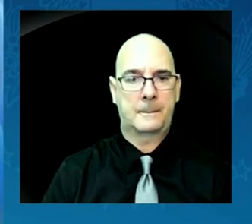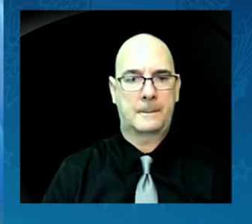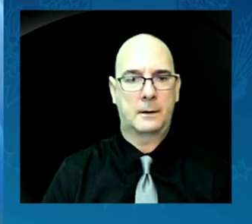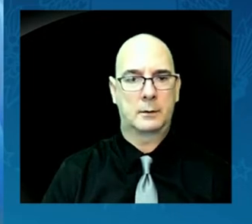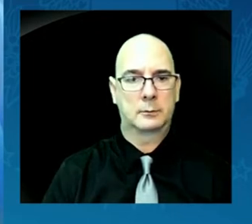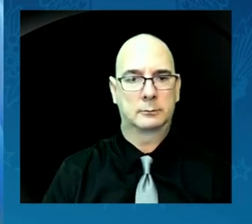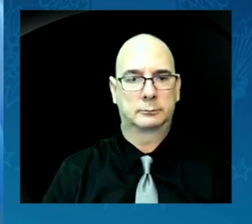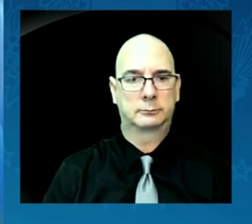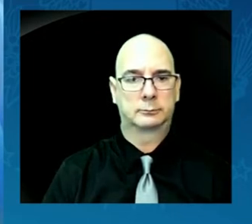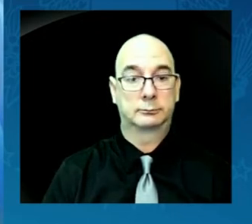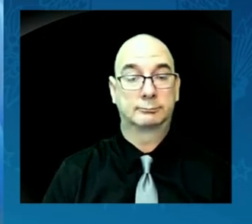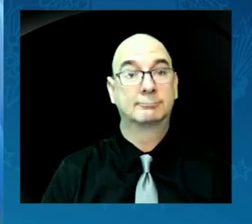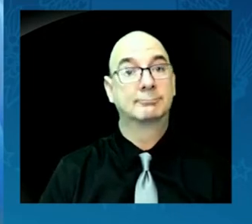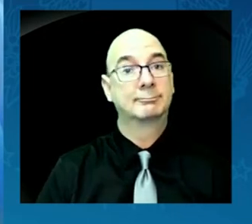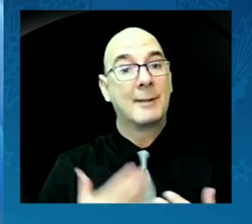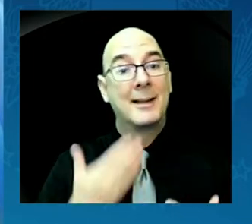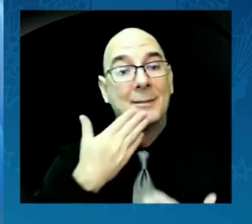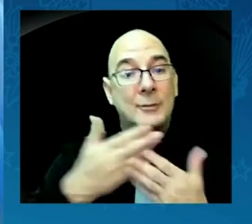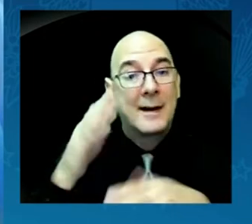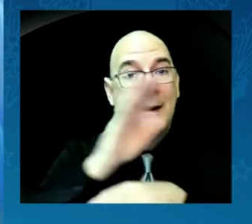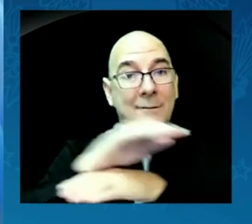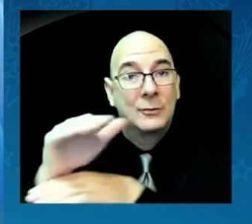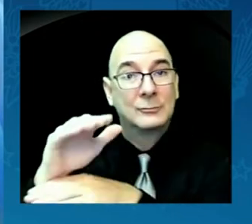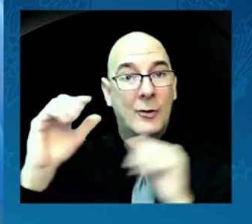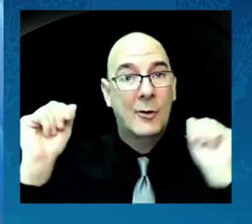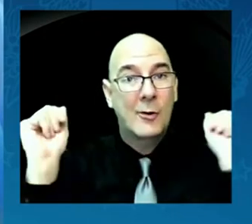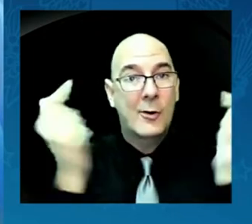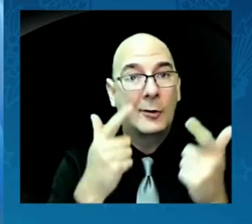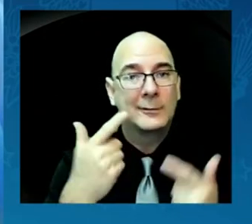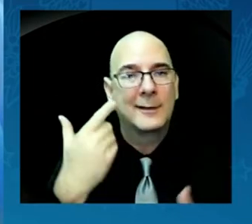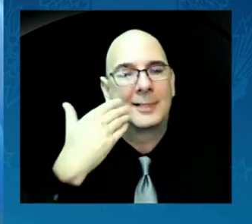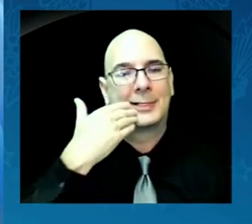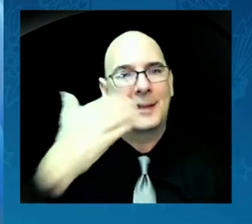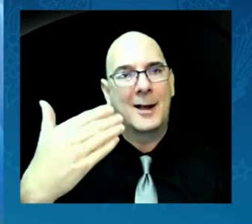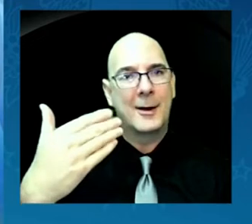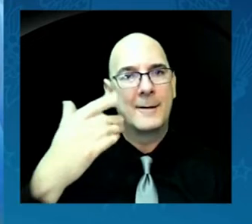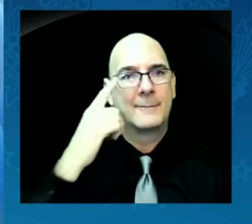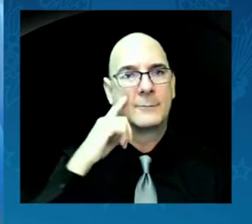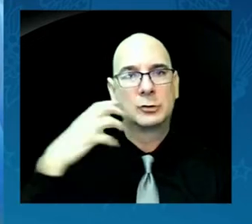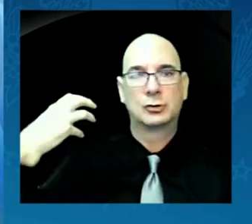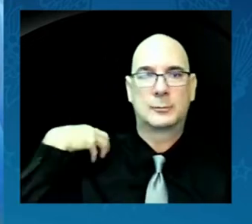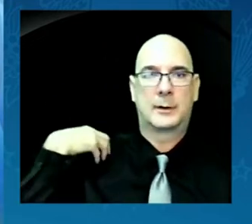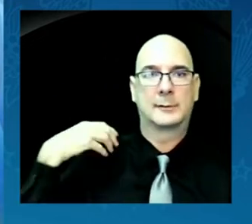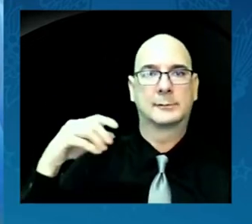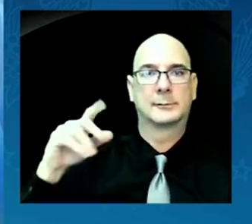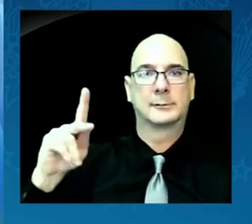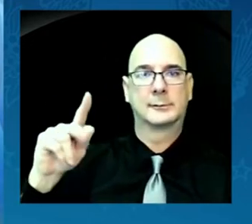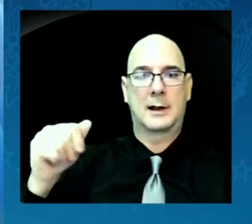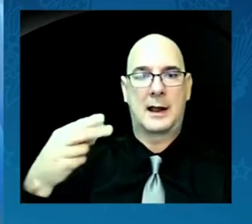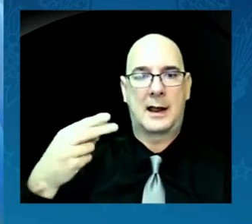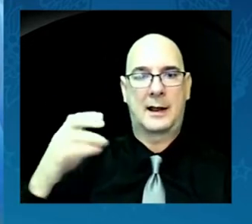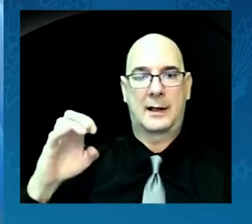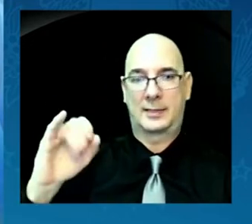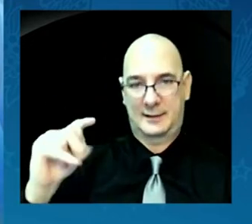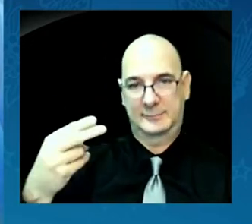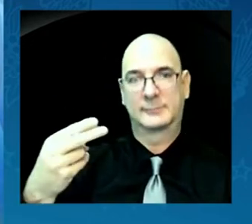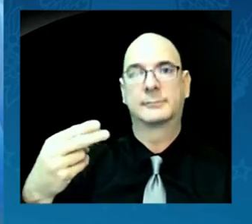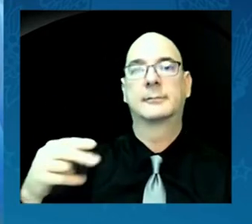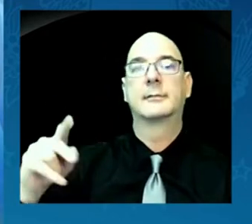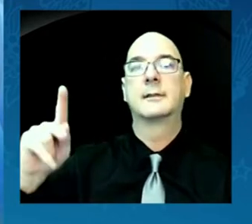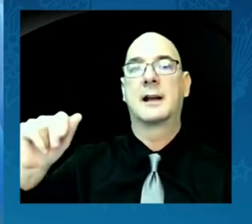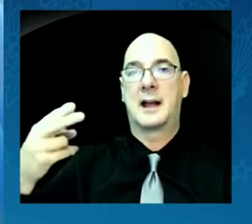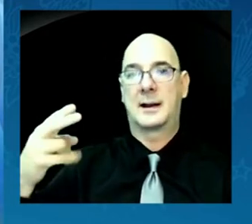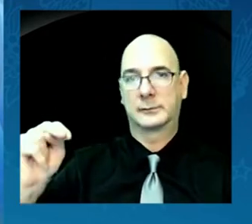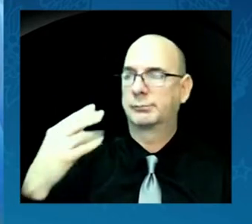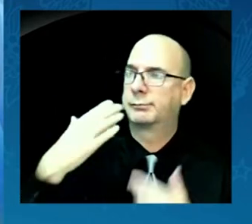Good afternoon, everyone. And thank you, Chairman Kenneth Kahn. It's so good to see you. And thank you for your words and for